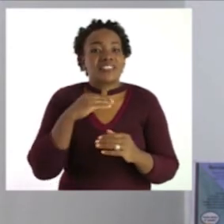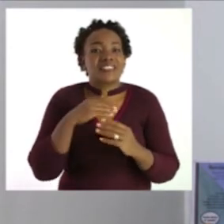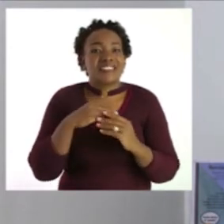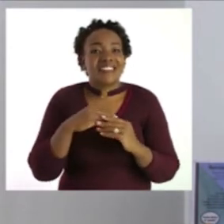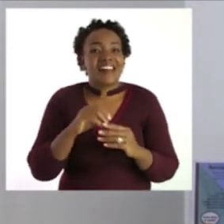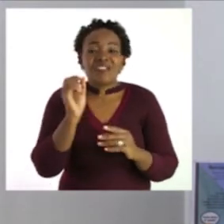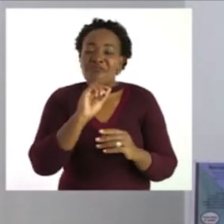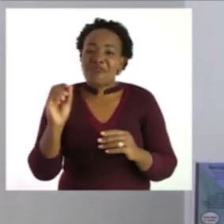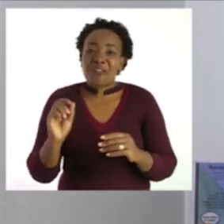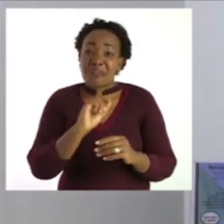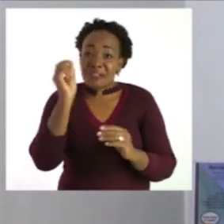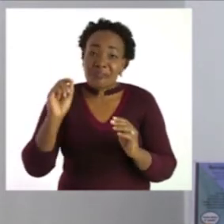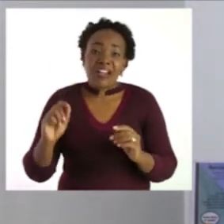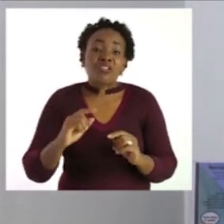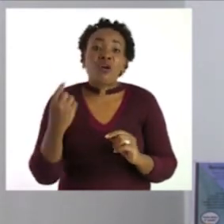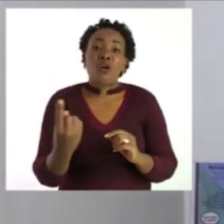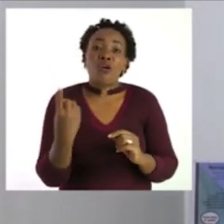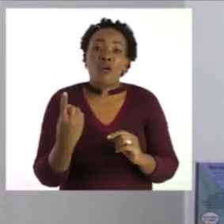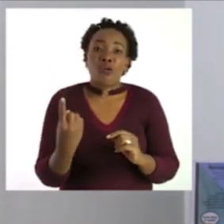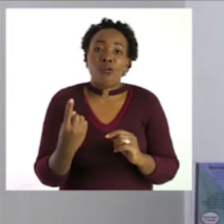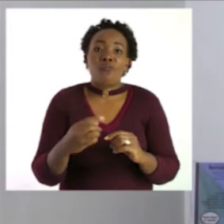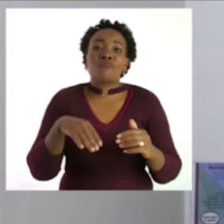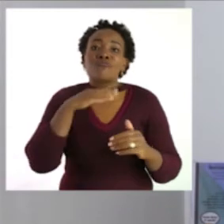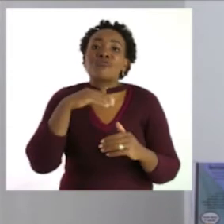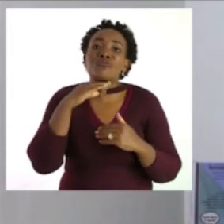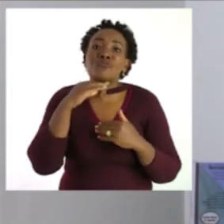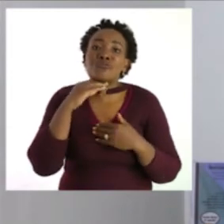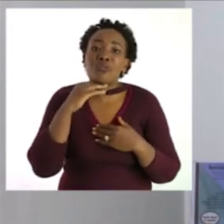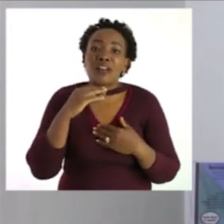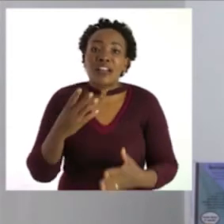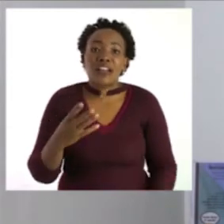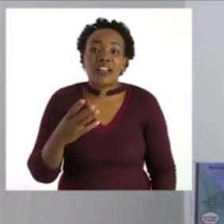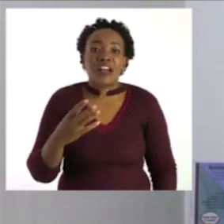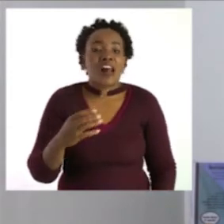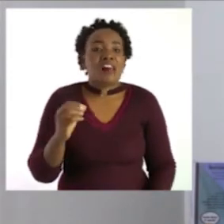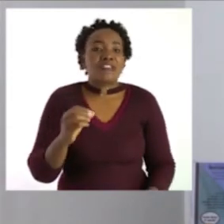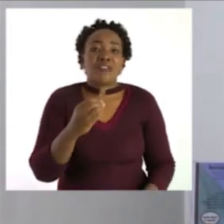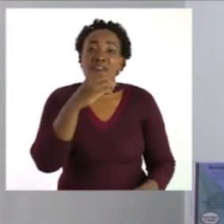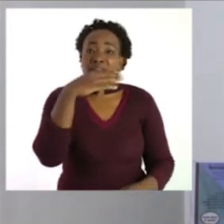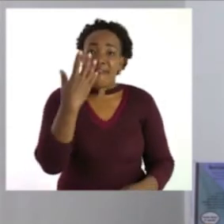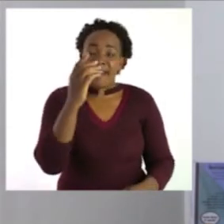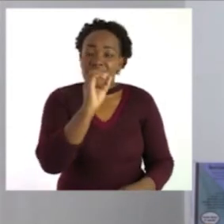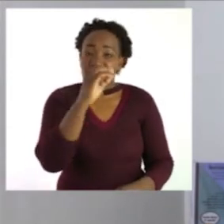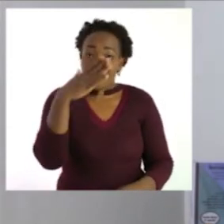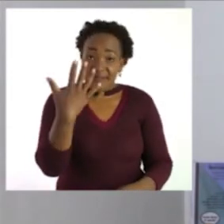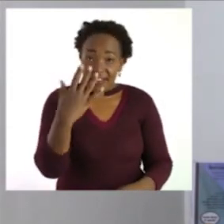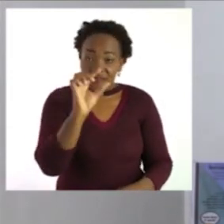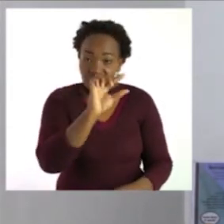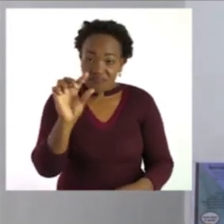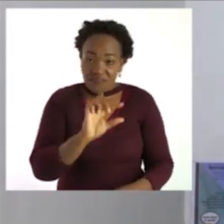write your own story of five to seven sentences about traveling